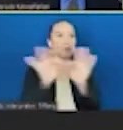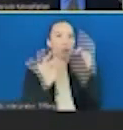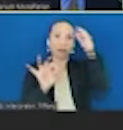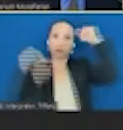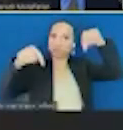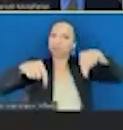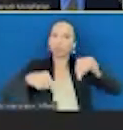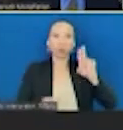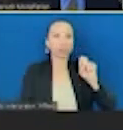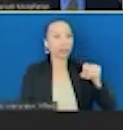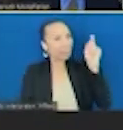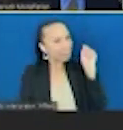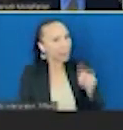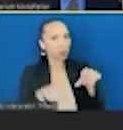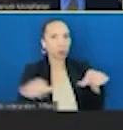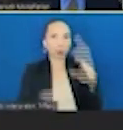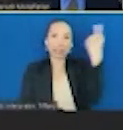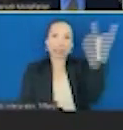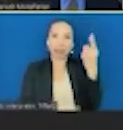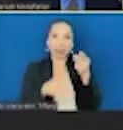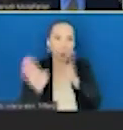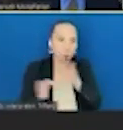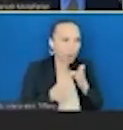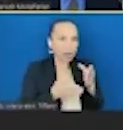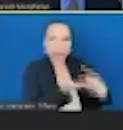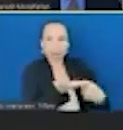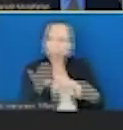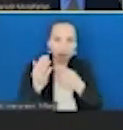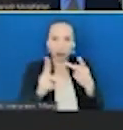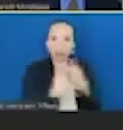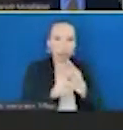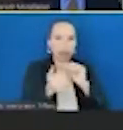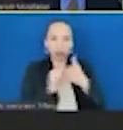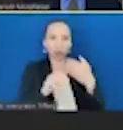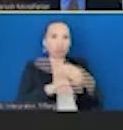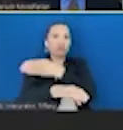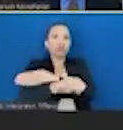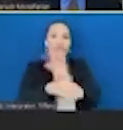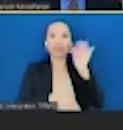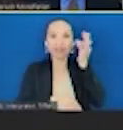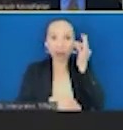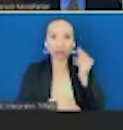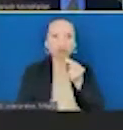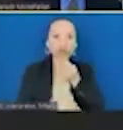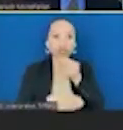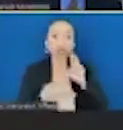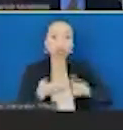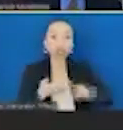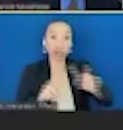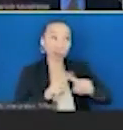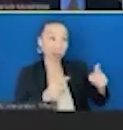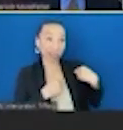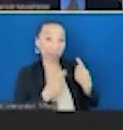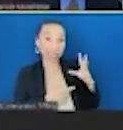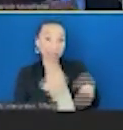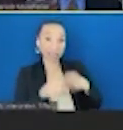to organize and strengthen and coordinate federal nutrition research. And yet nothing really has been done in the last 50